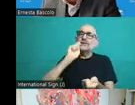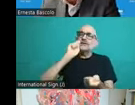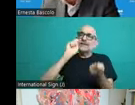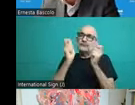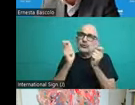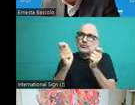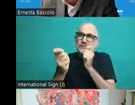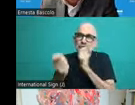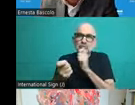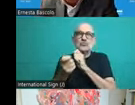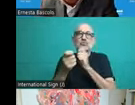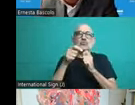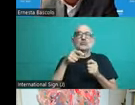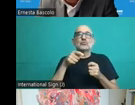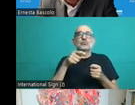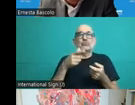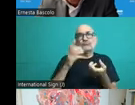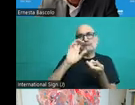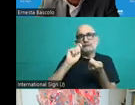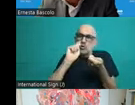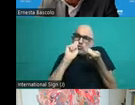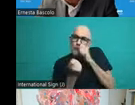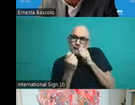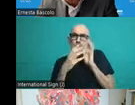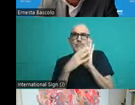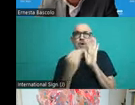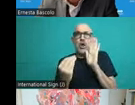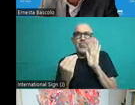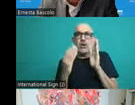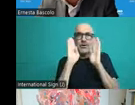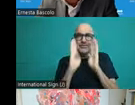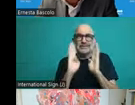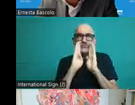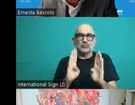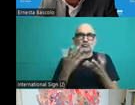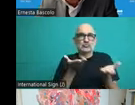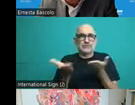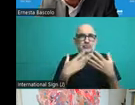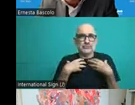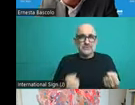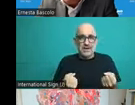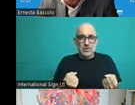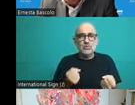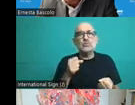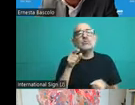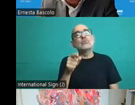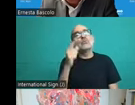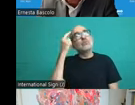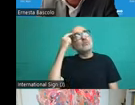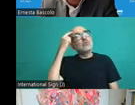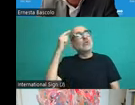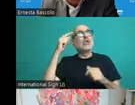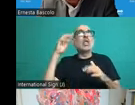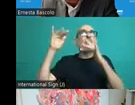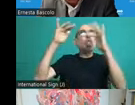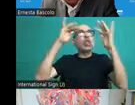services, health care services. And at the PHAO, as